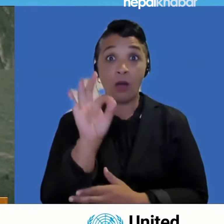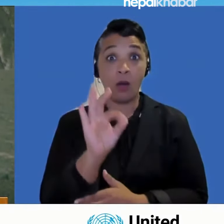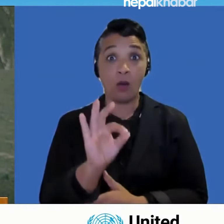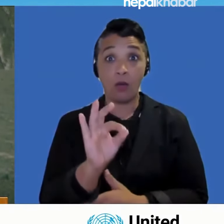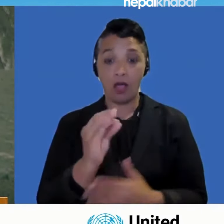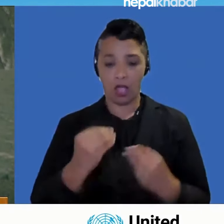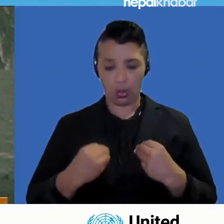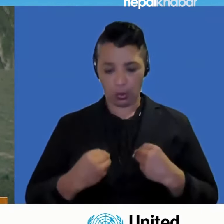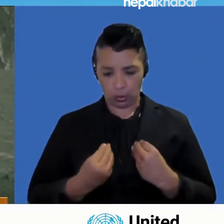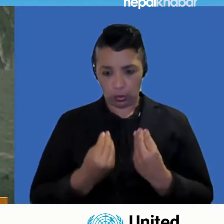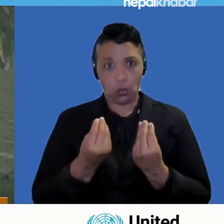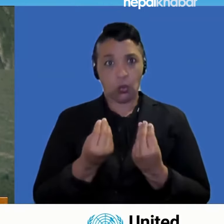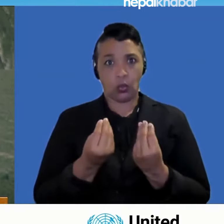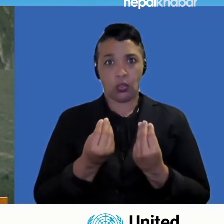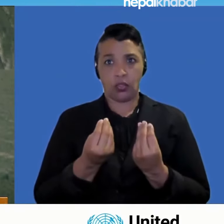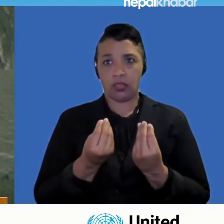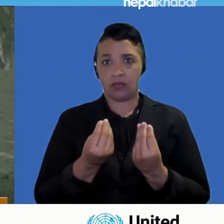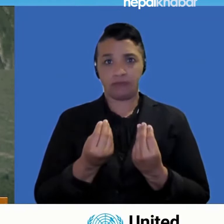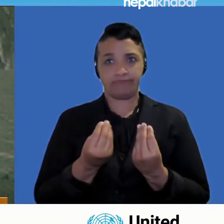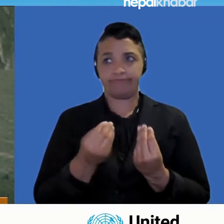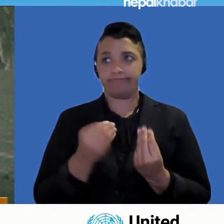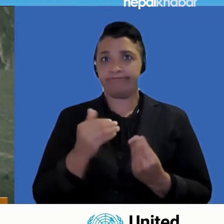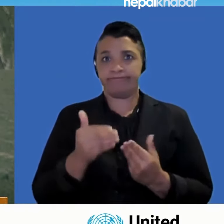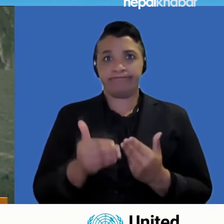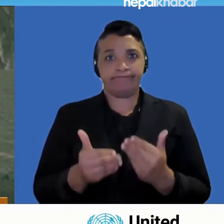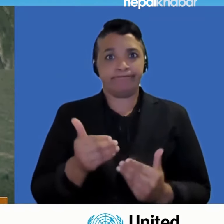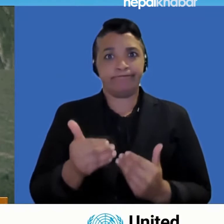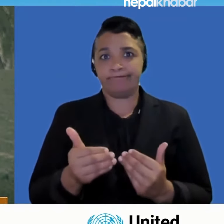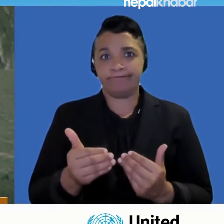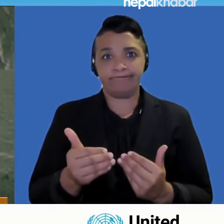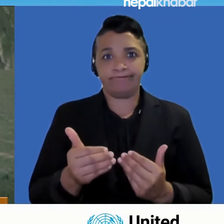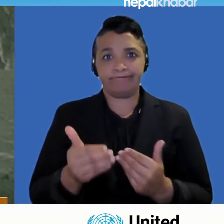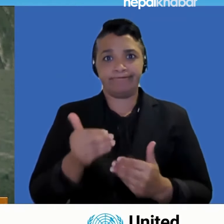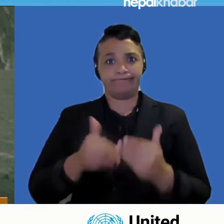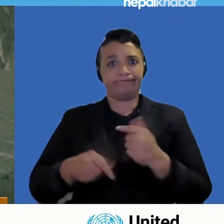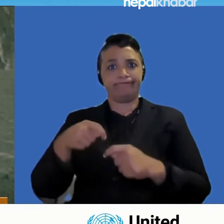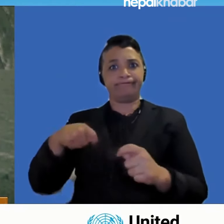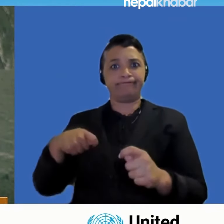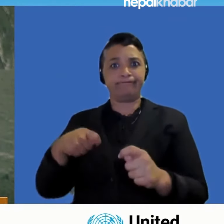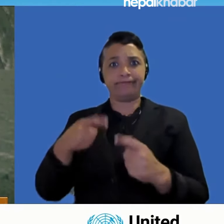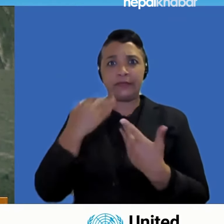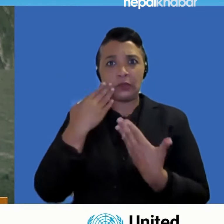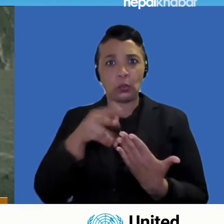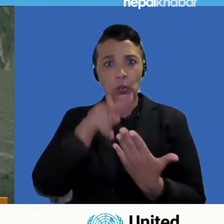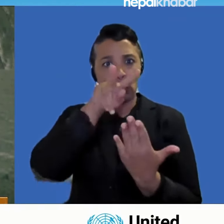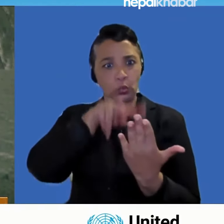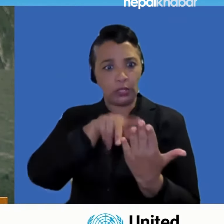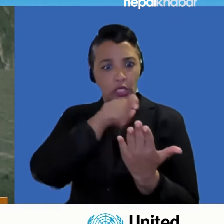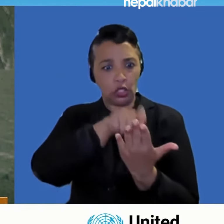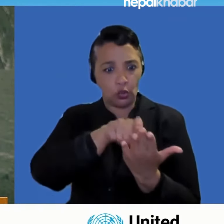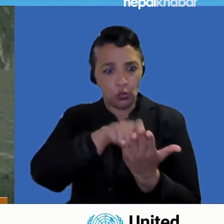malnourishment and illiteracy, where can we seek our future?